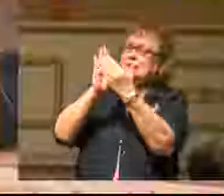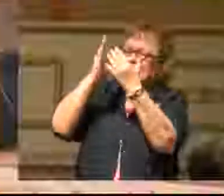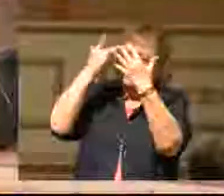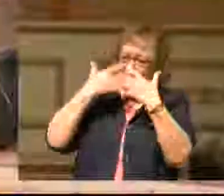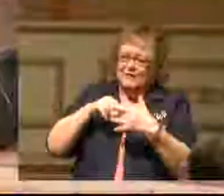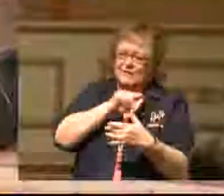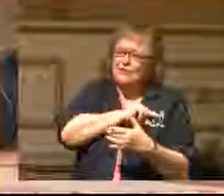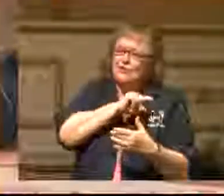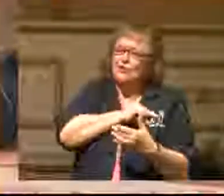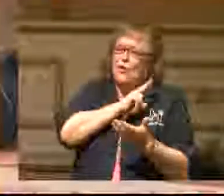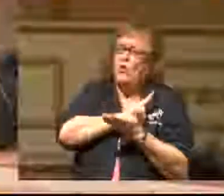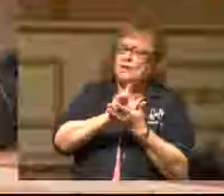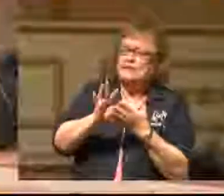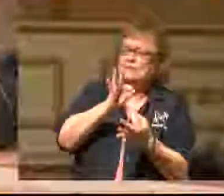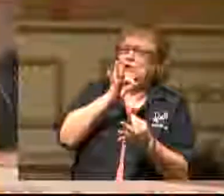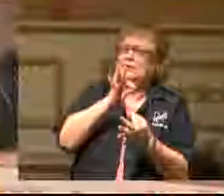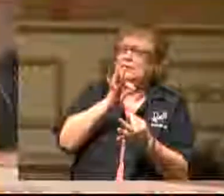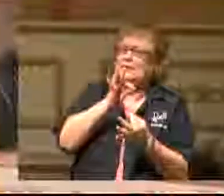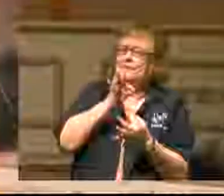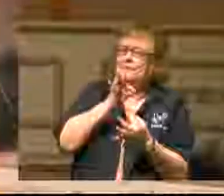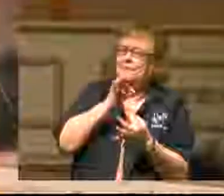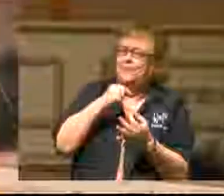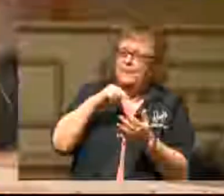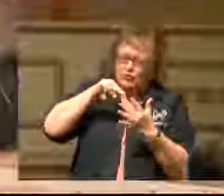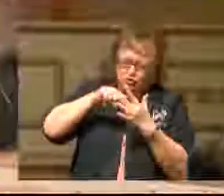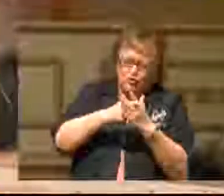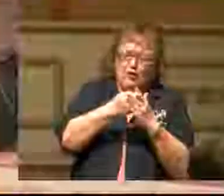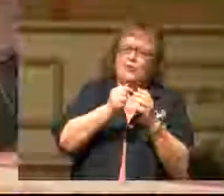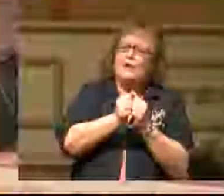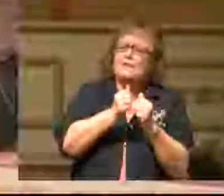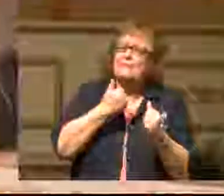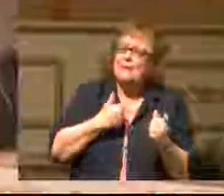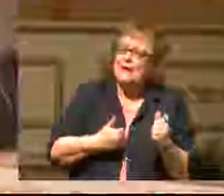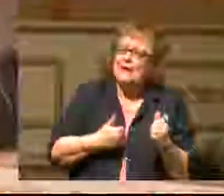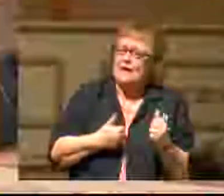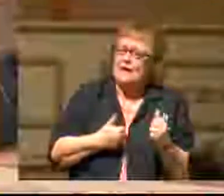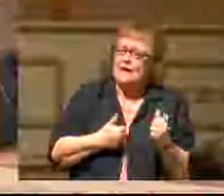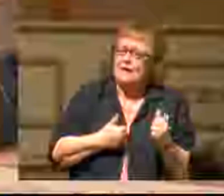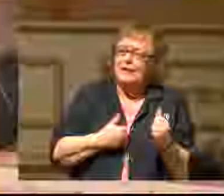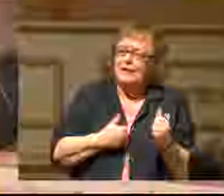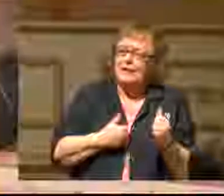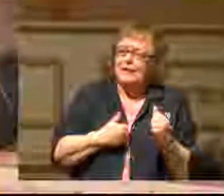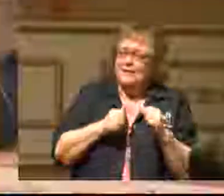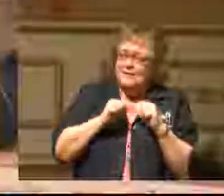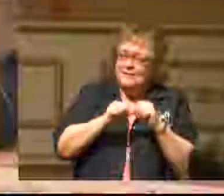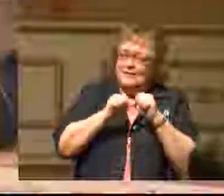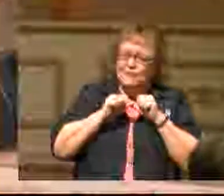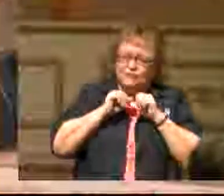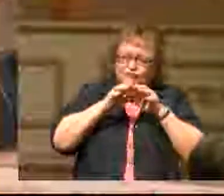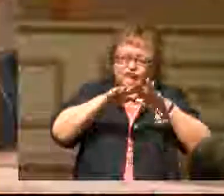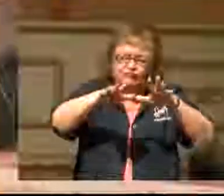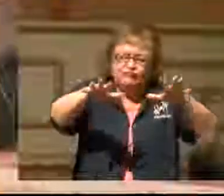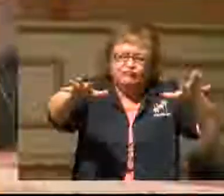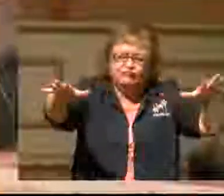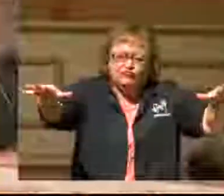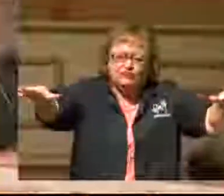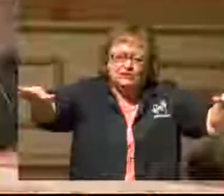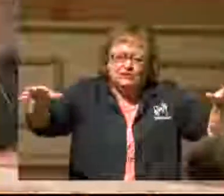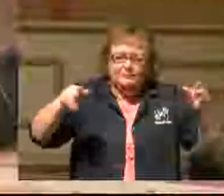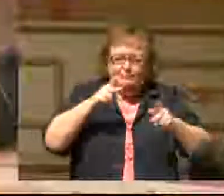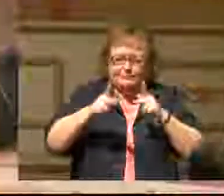conviction of the Holy Spirit. Lord, may it start with me, and Lord, may it continue and flood through this congregation.